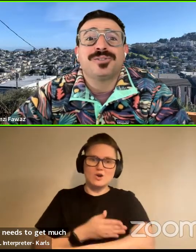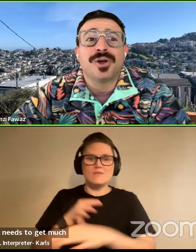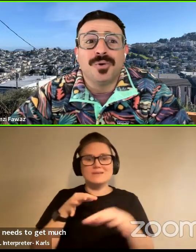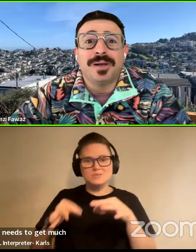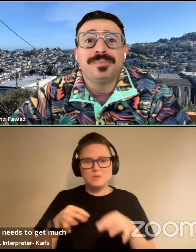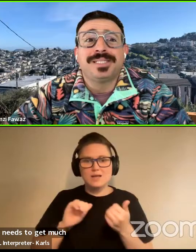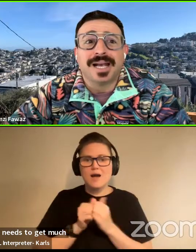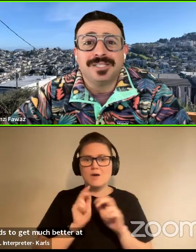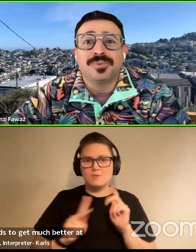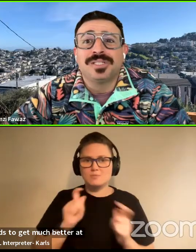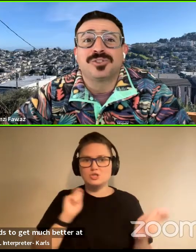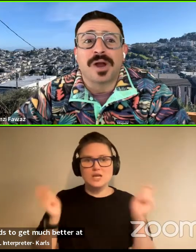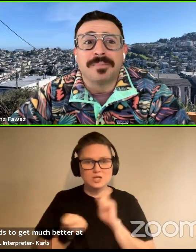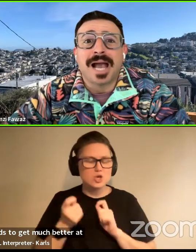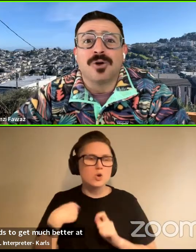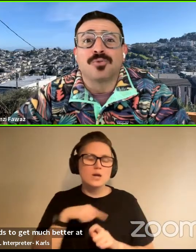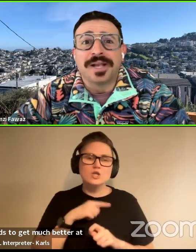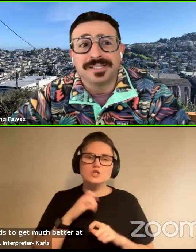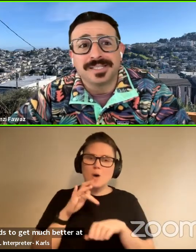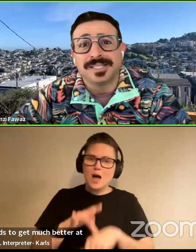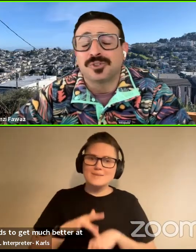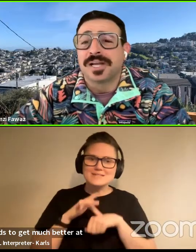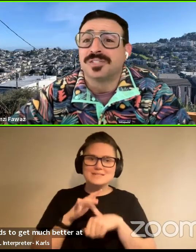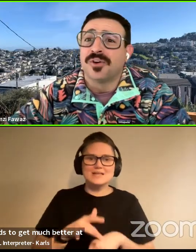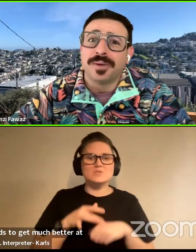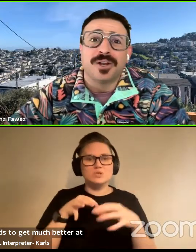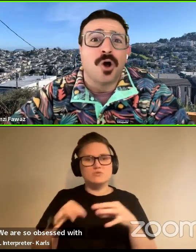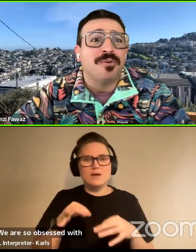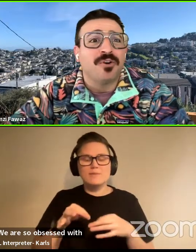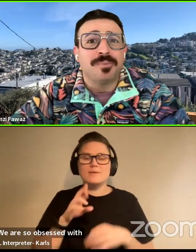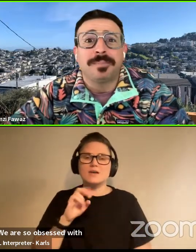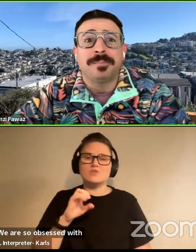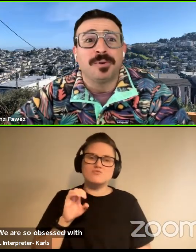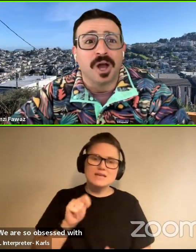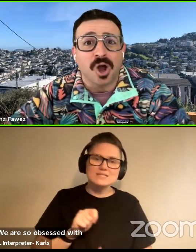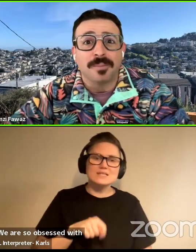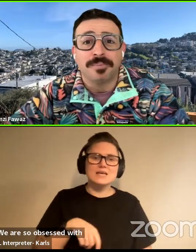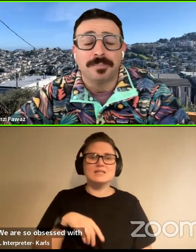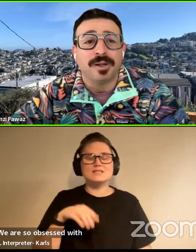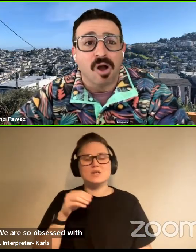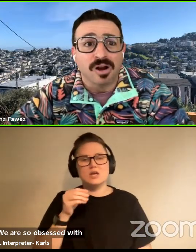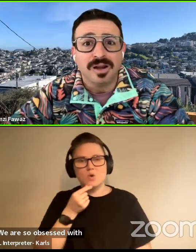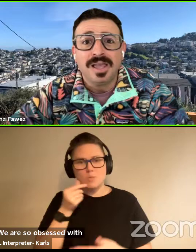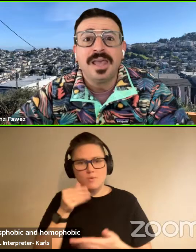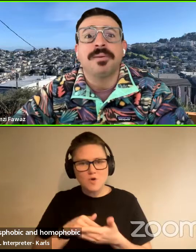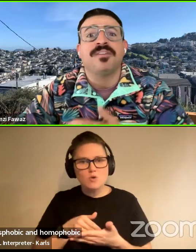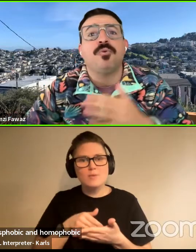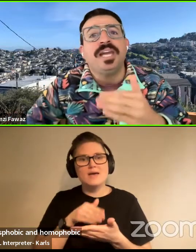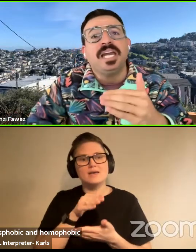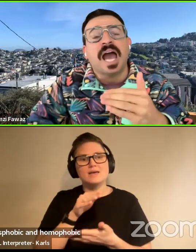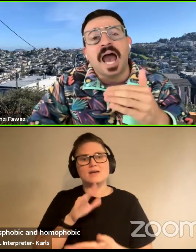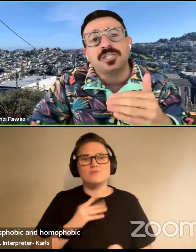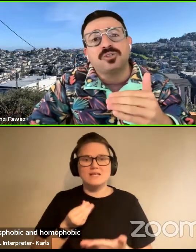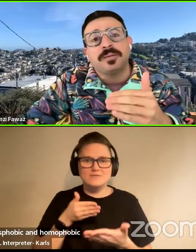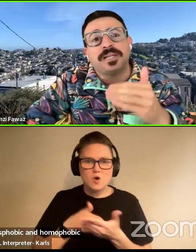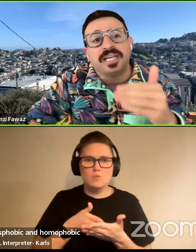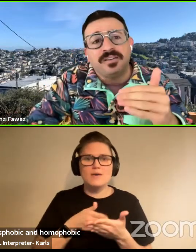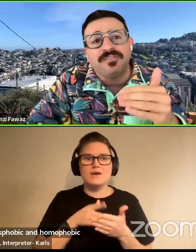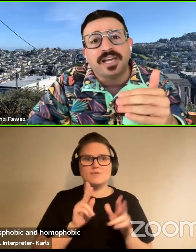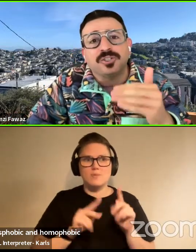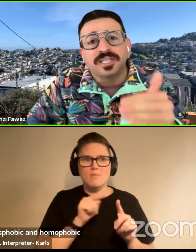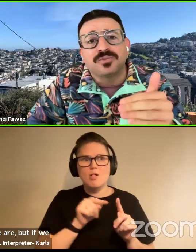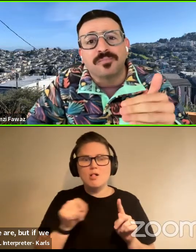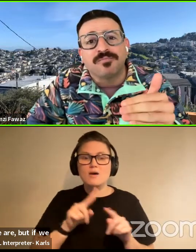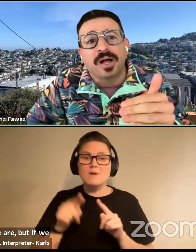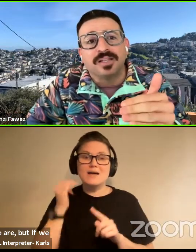We are so obsessed with describing how racist and transphobic and homophobic people. We are people are, but if we actually